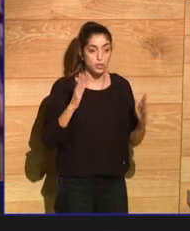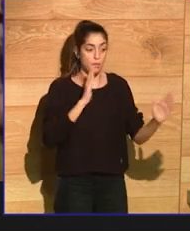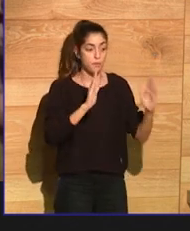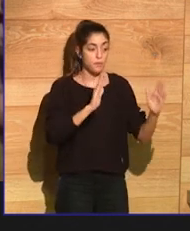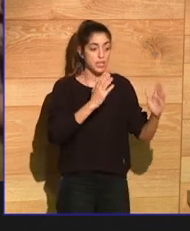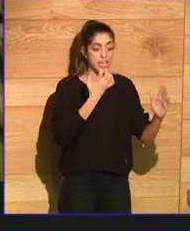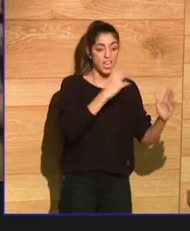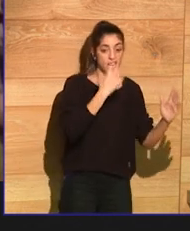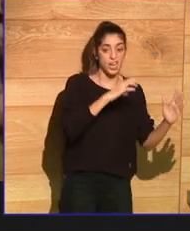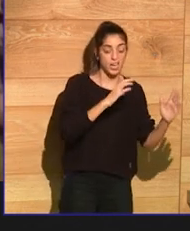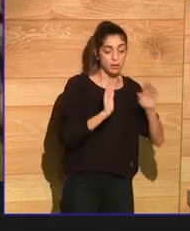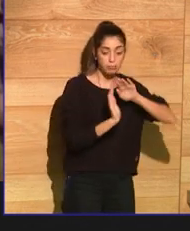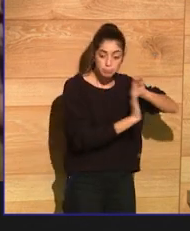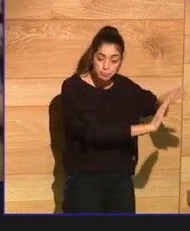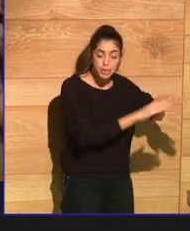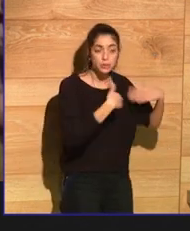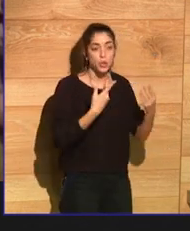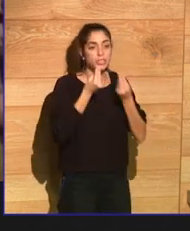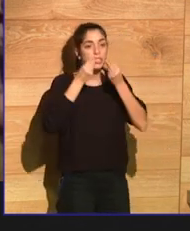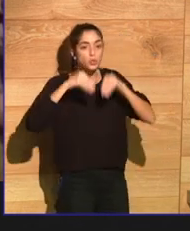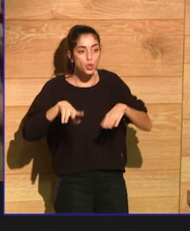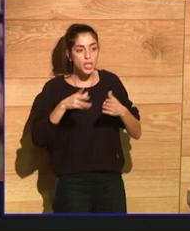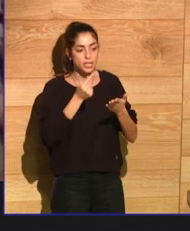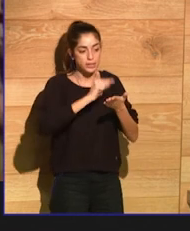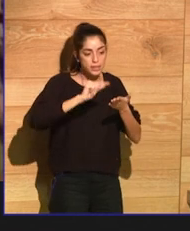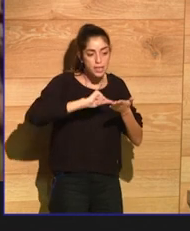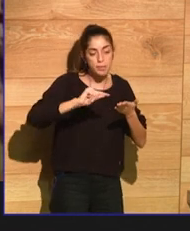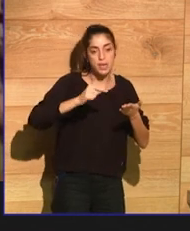world or you have to make the film that you wish was in the world.